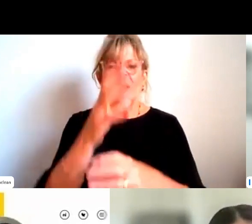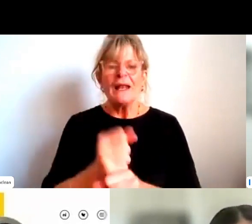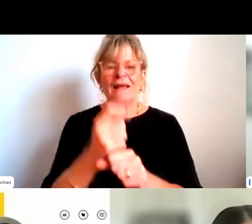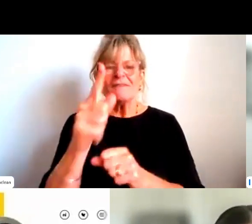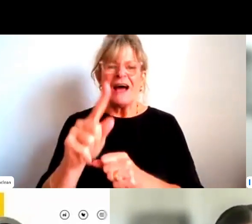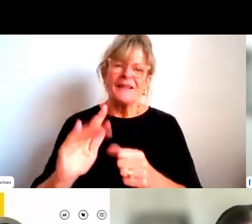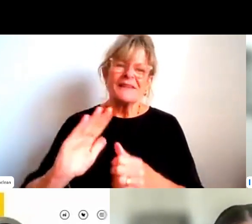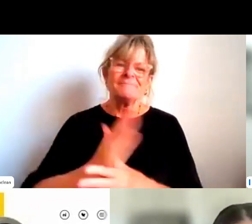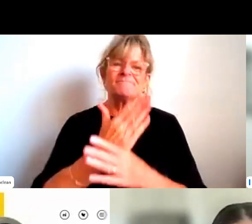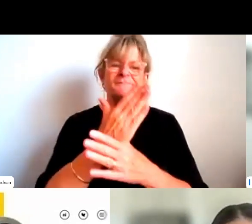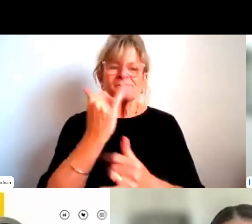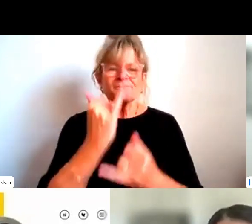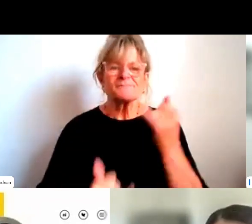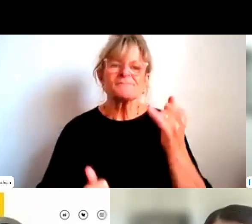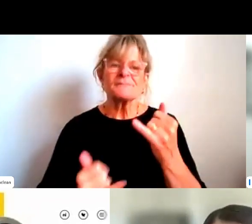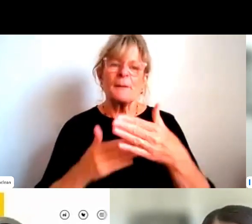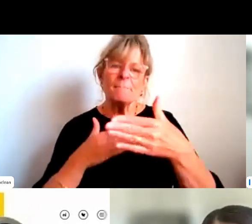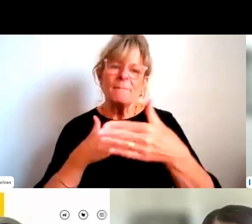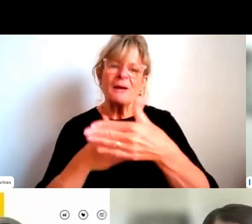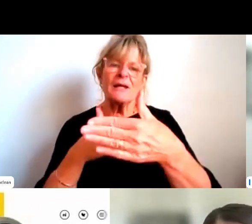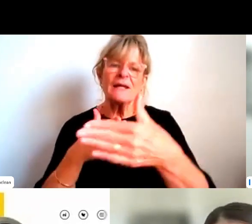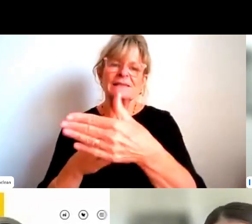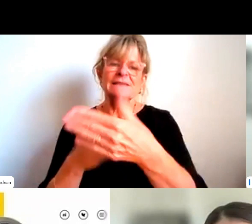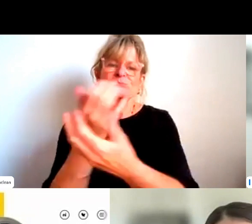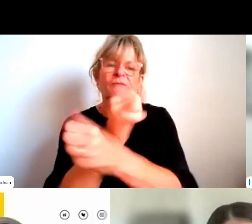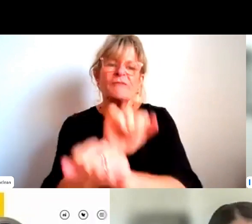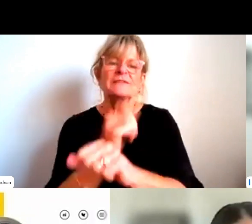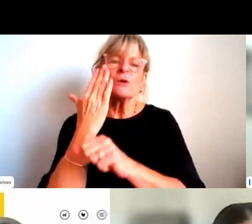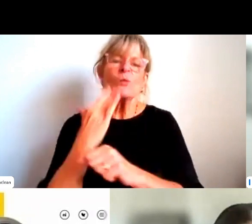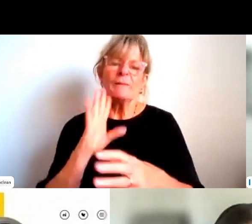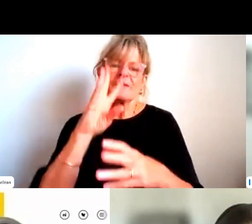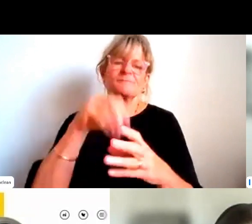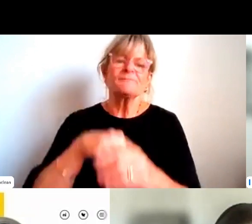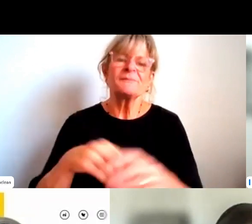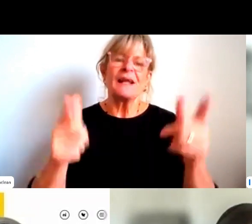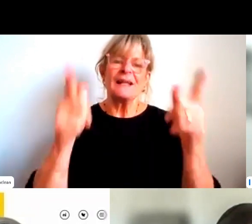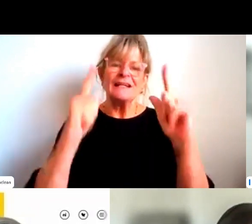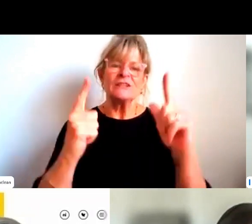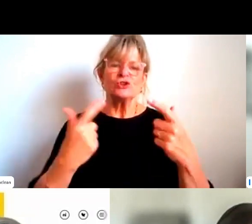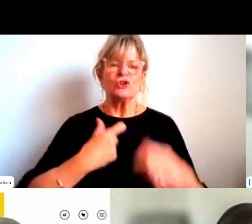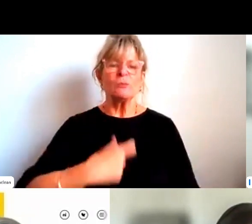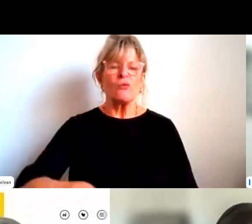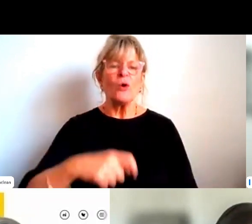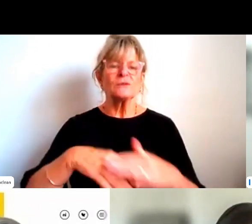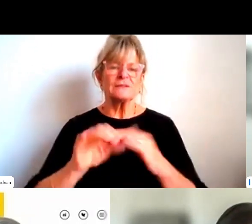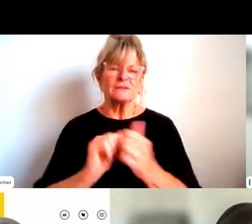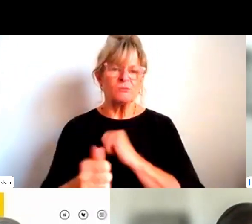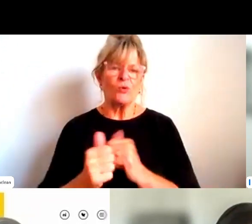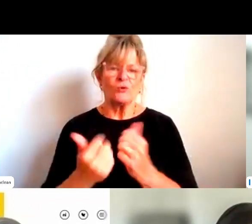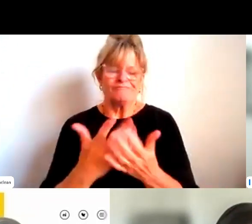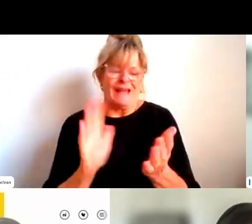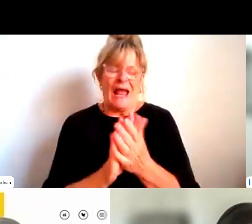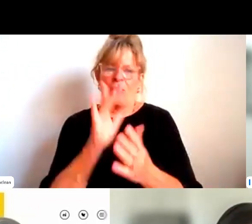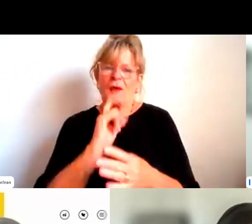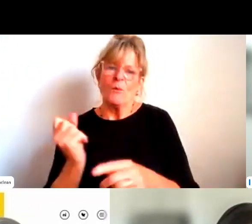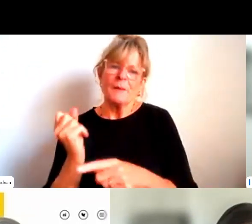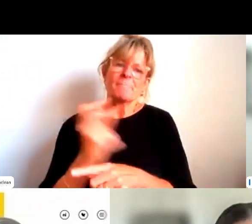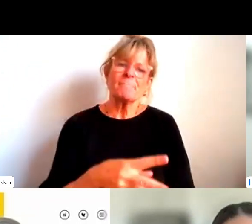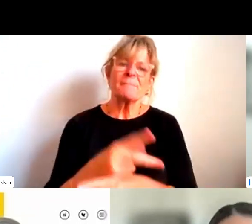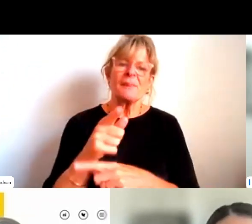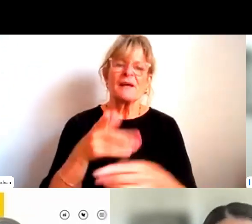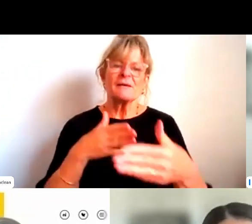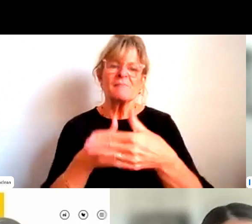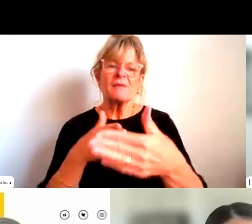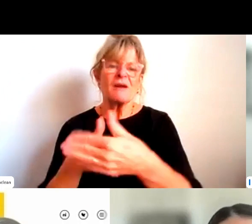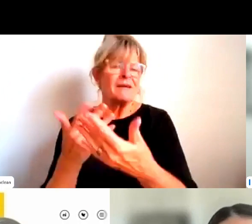preventing more women from entering leadership roles in sport? And how can these barriers be overcome? Maybe I'll